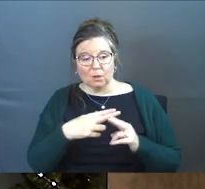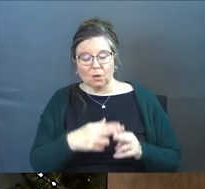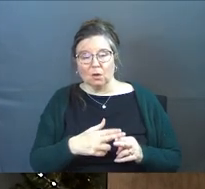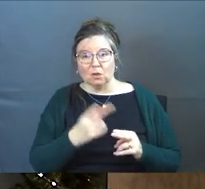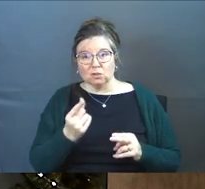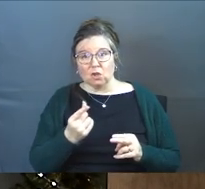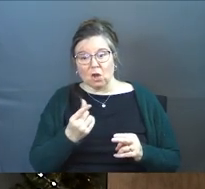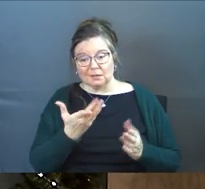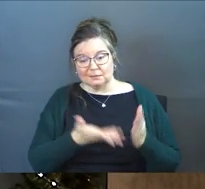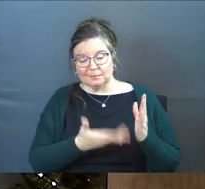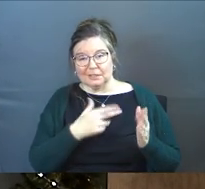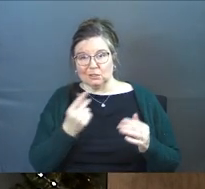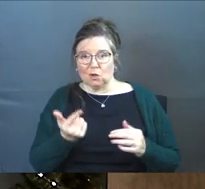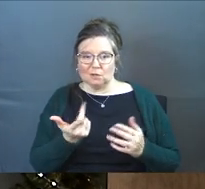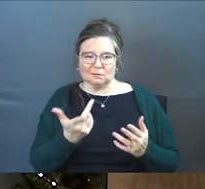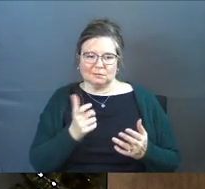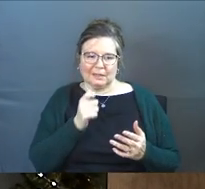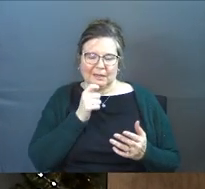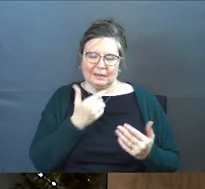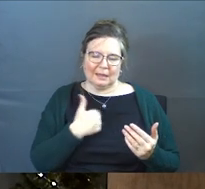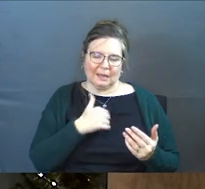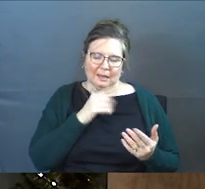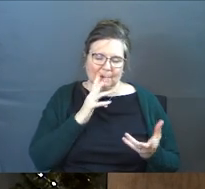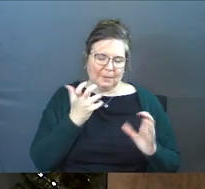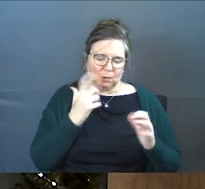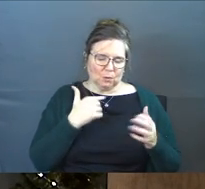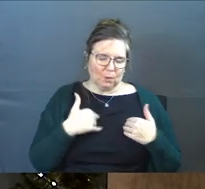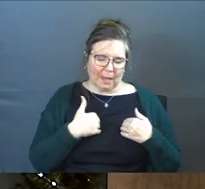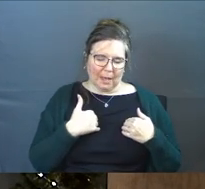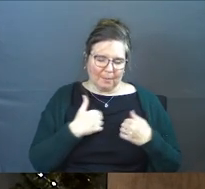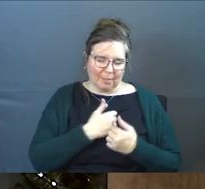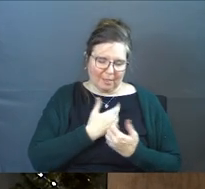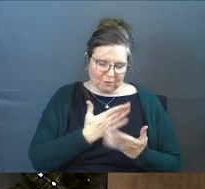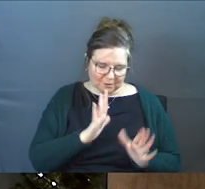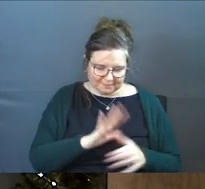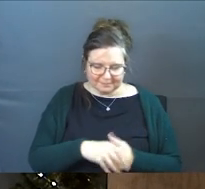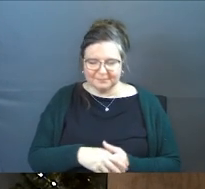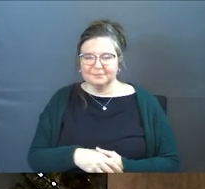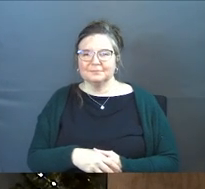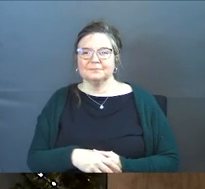call it dogs being dogs. And I know again, I'm messing with you animal lovers here.